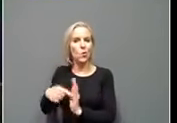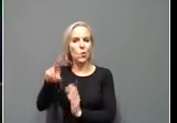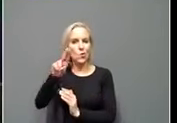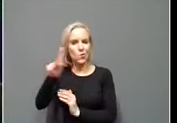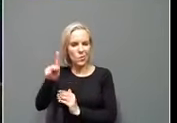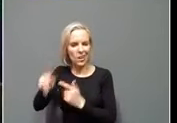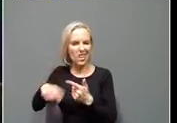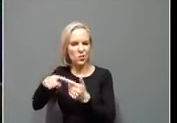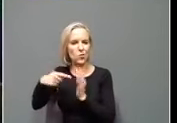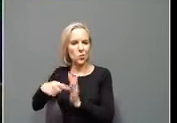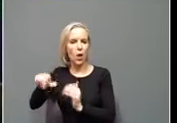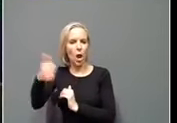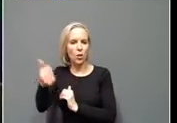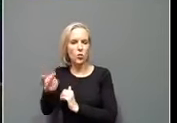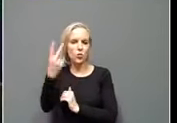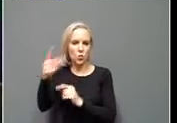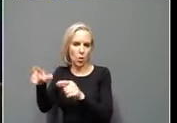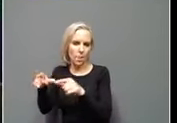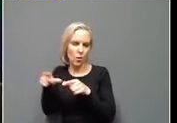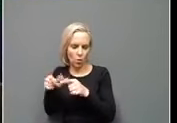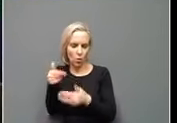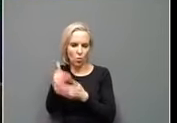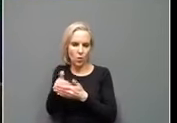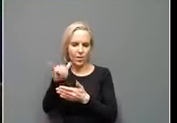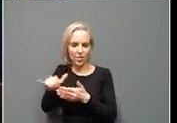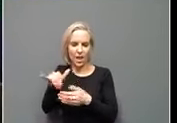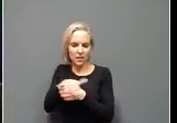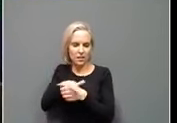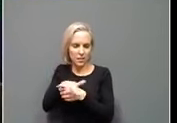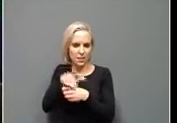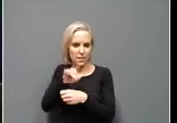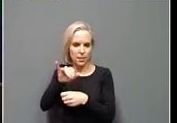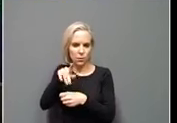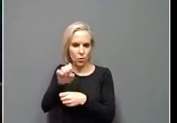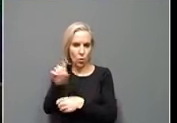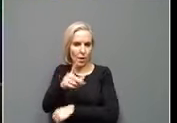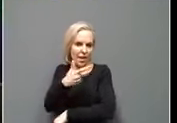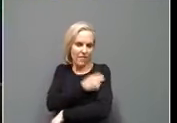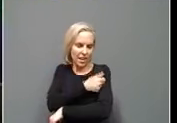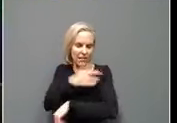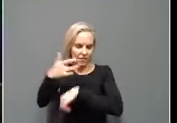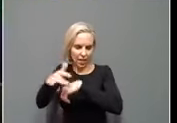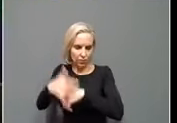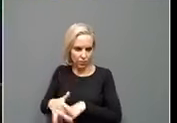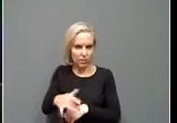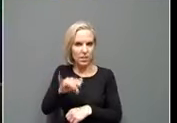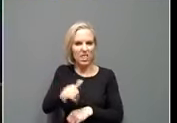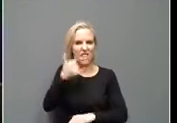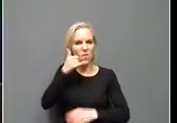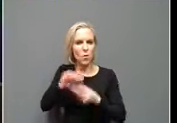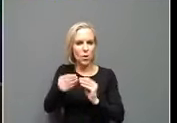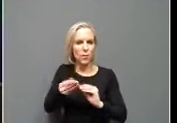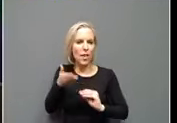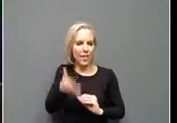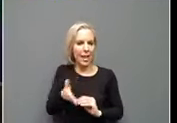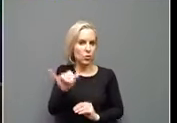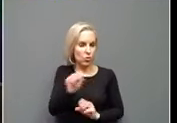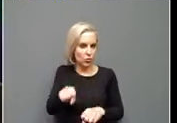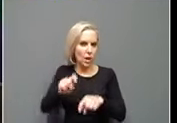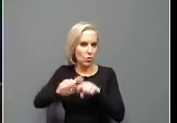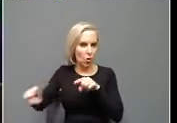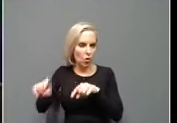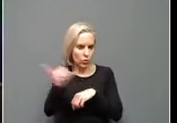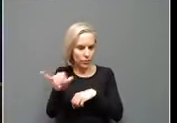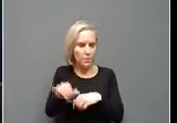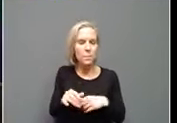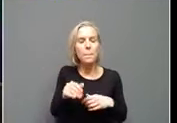pharmacies that were close to the zip code I entered, where they have vaccine available, and I think the phone number there for you to be able to call them. The